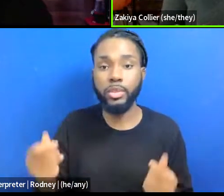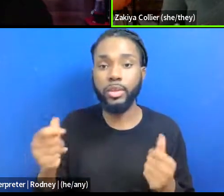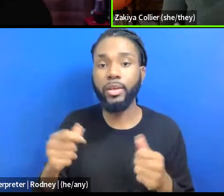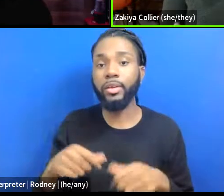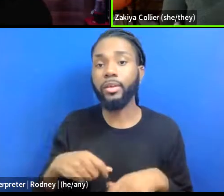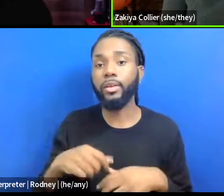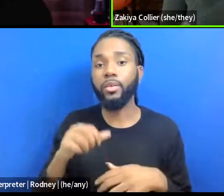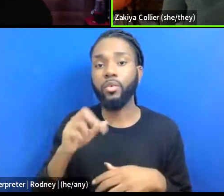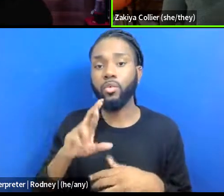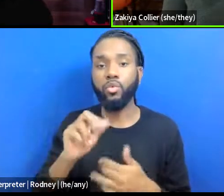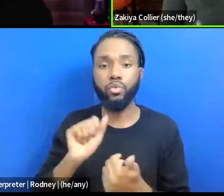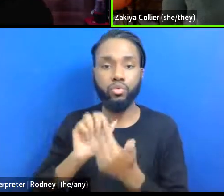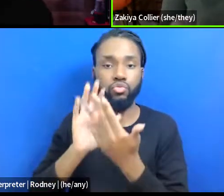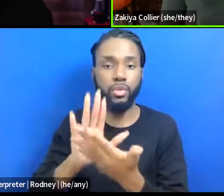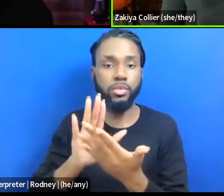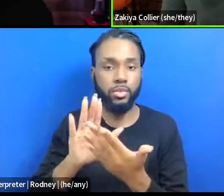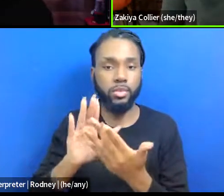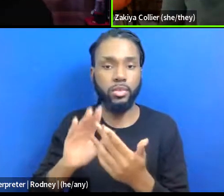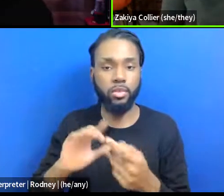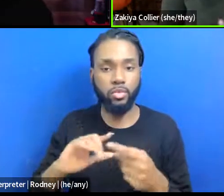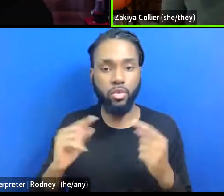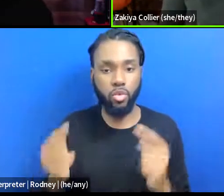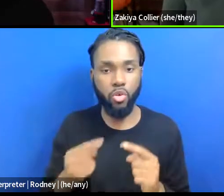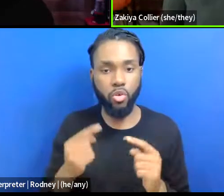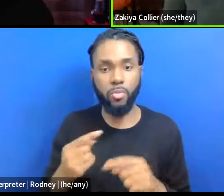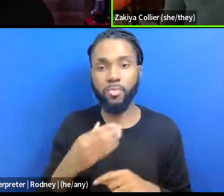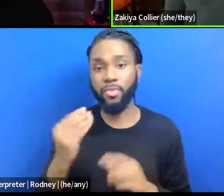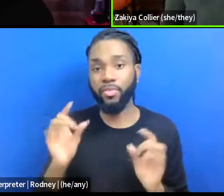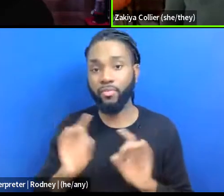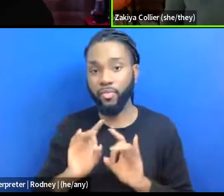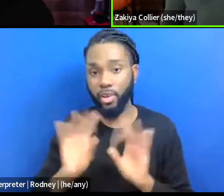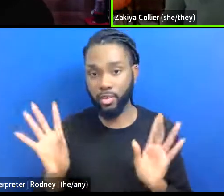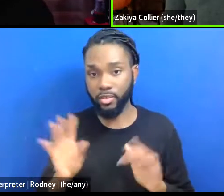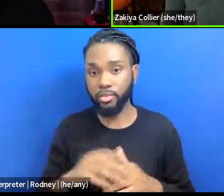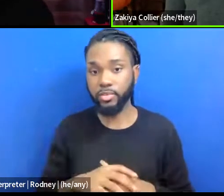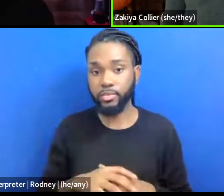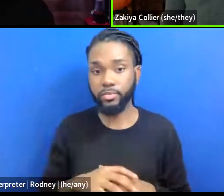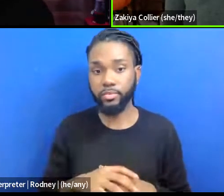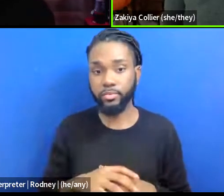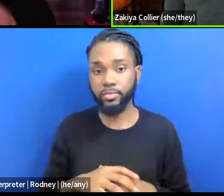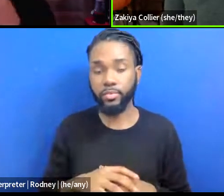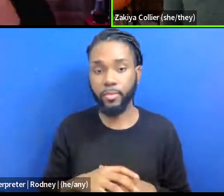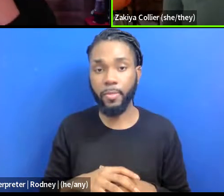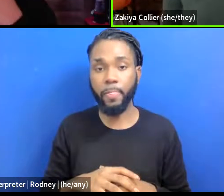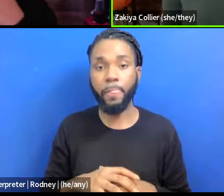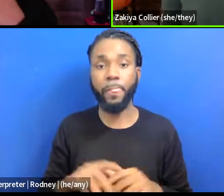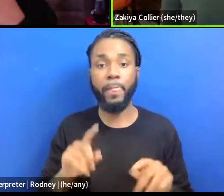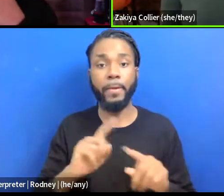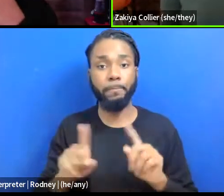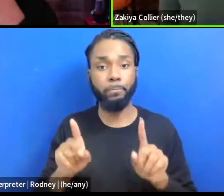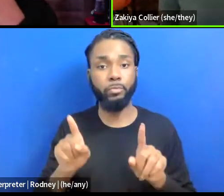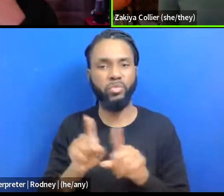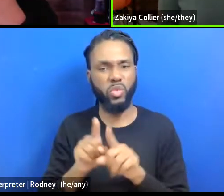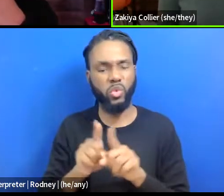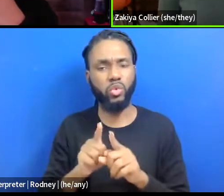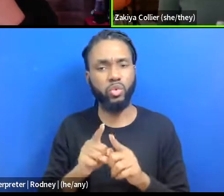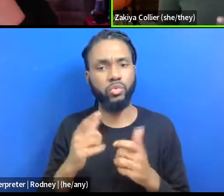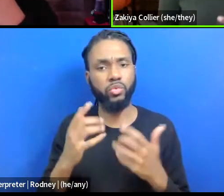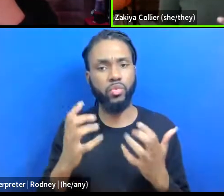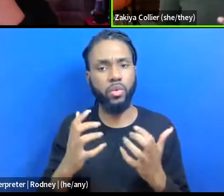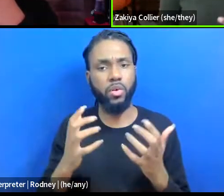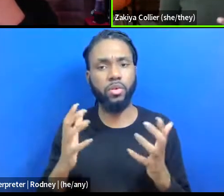the harm and, and, and the violence. Um, but also wanting to encourage,